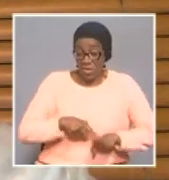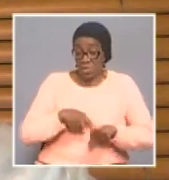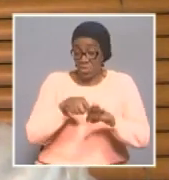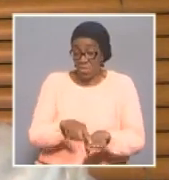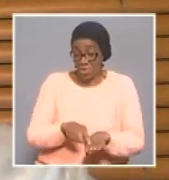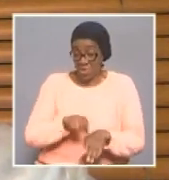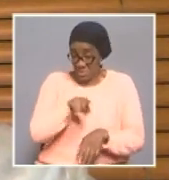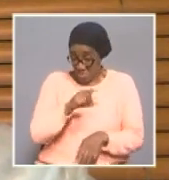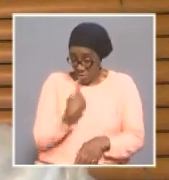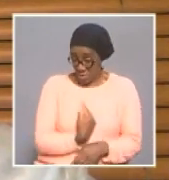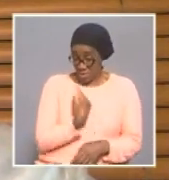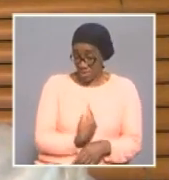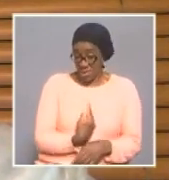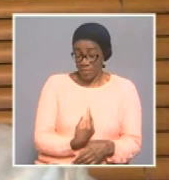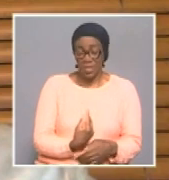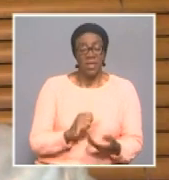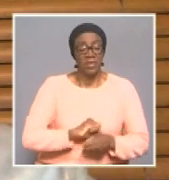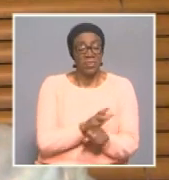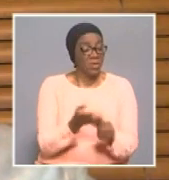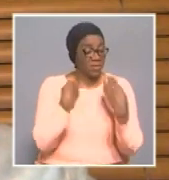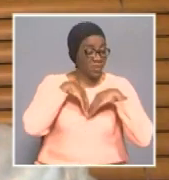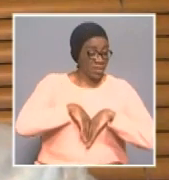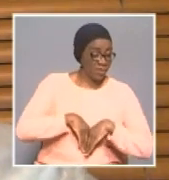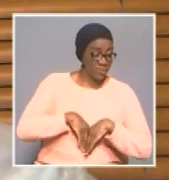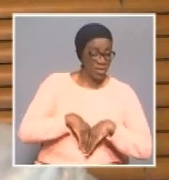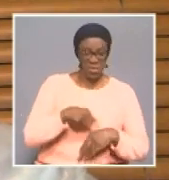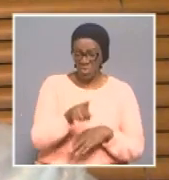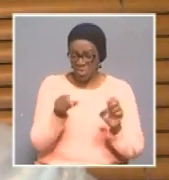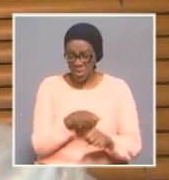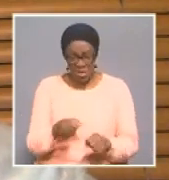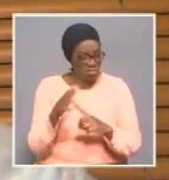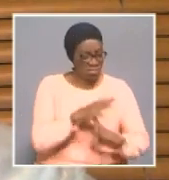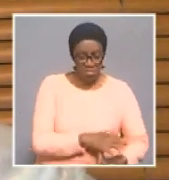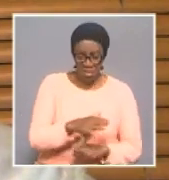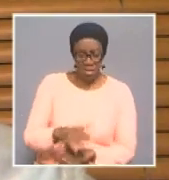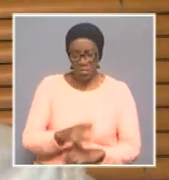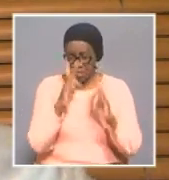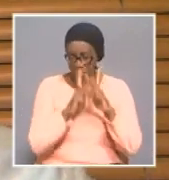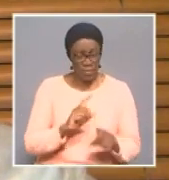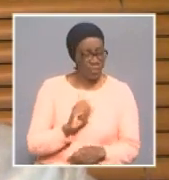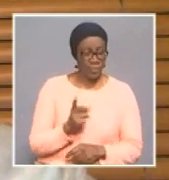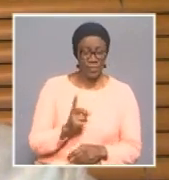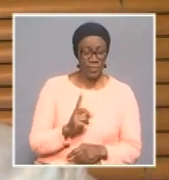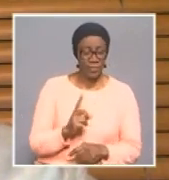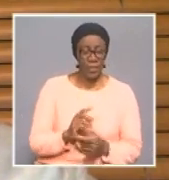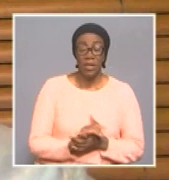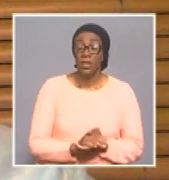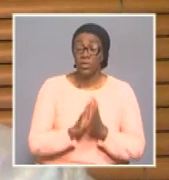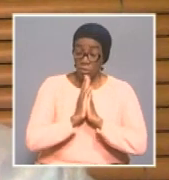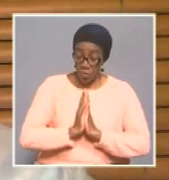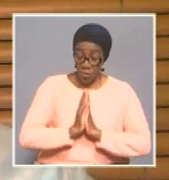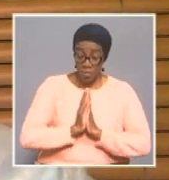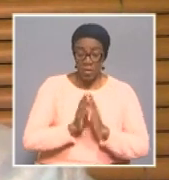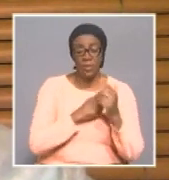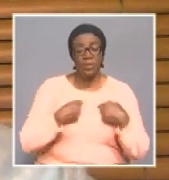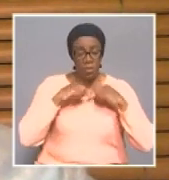and I'm sure you will not want to attack in as much as other people. So let us adhere to the